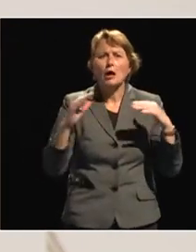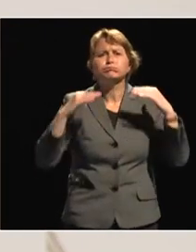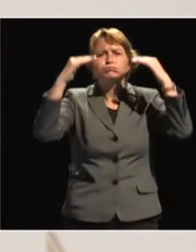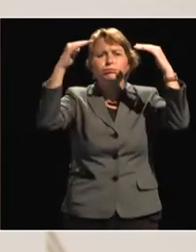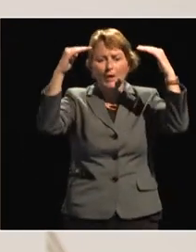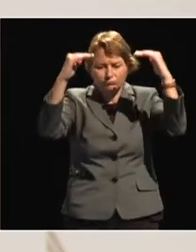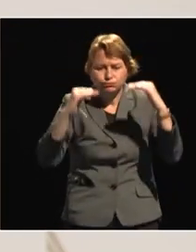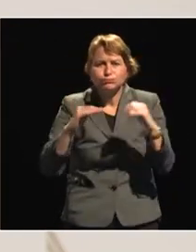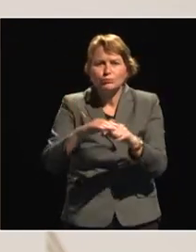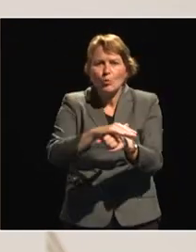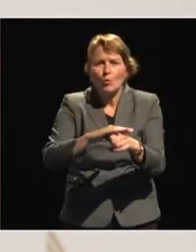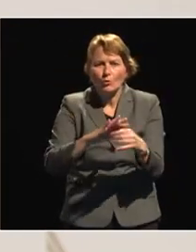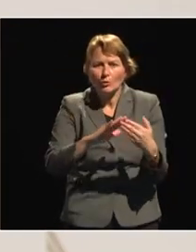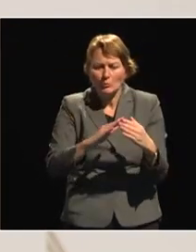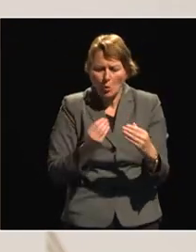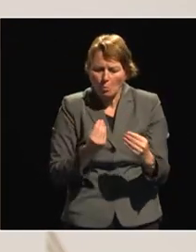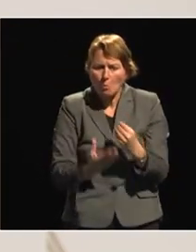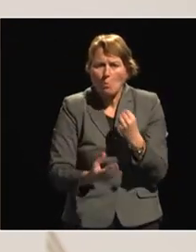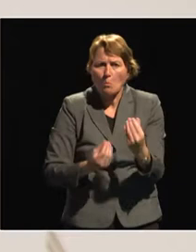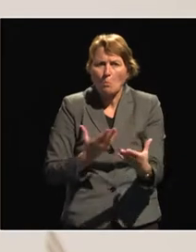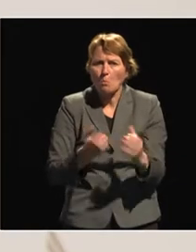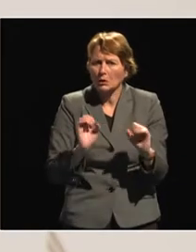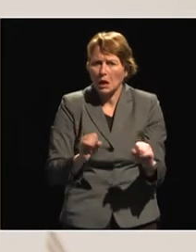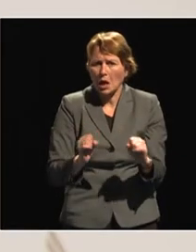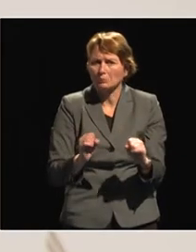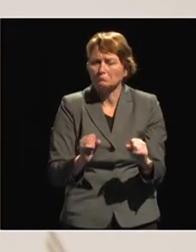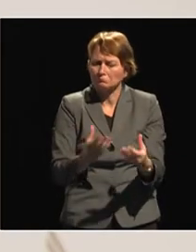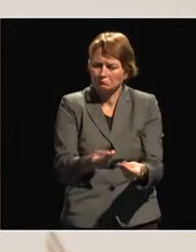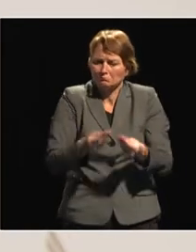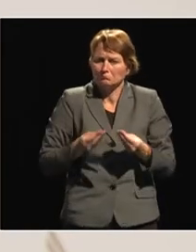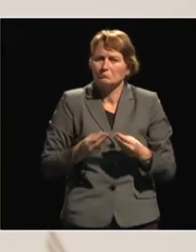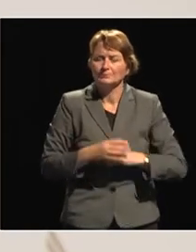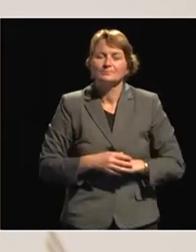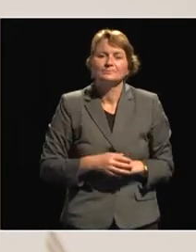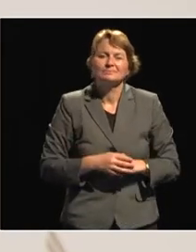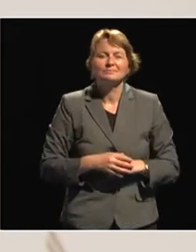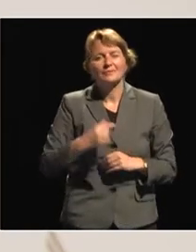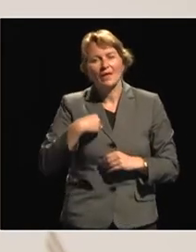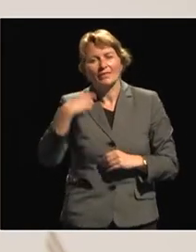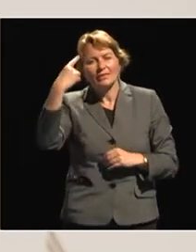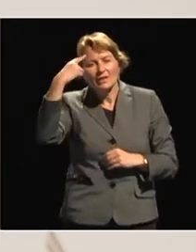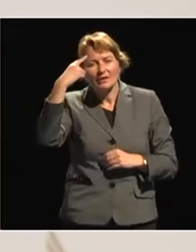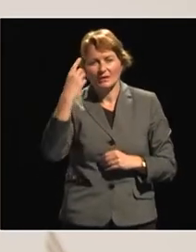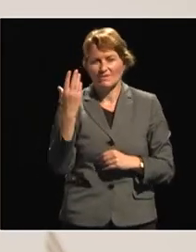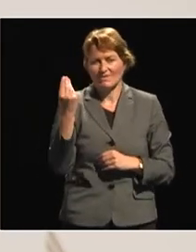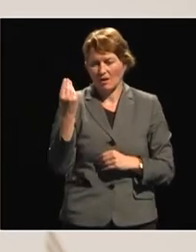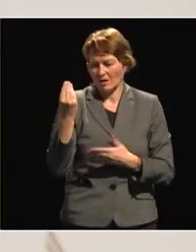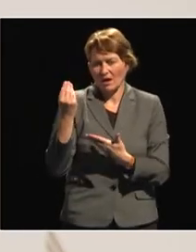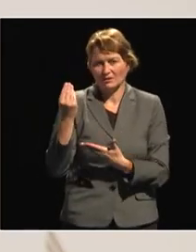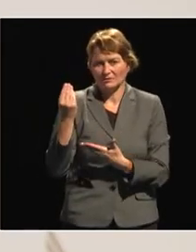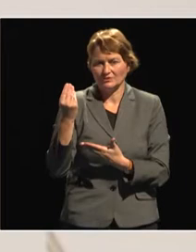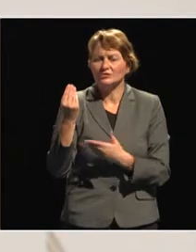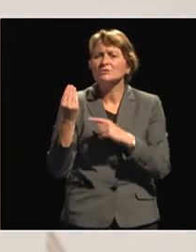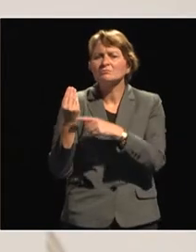And I believe that the financing for those start